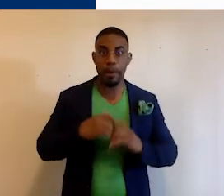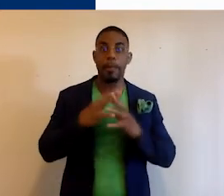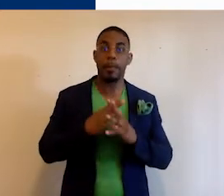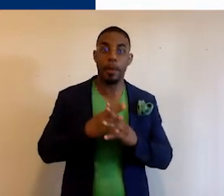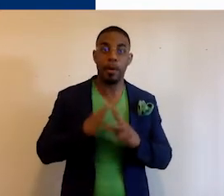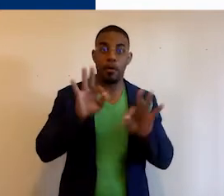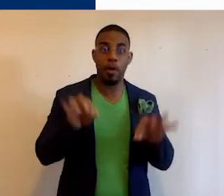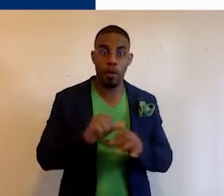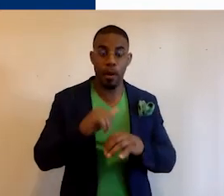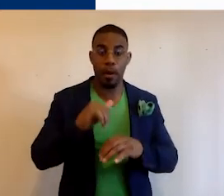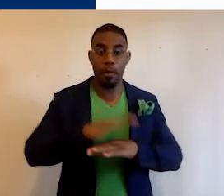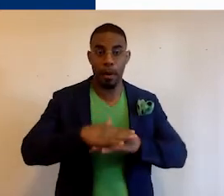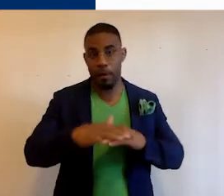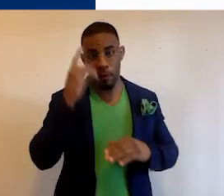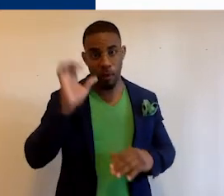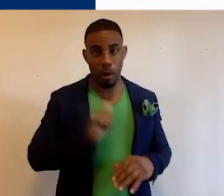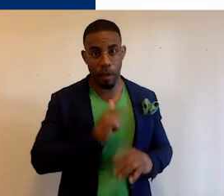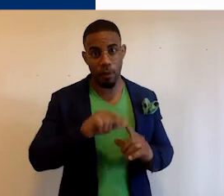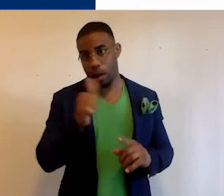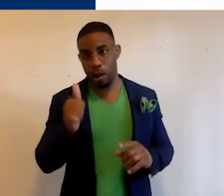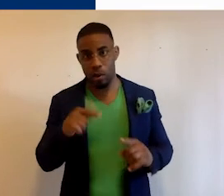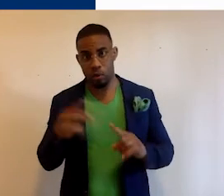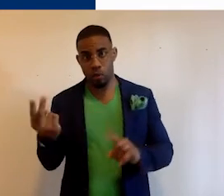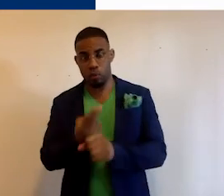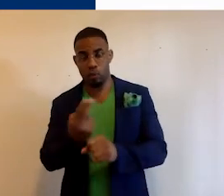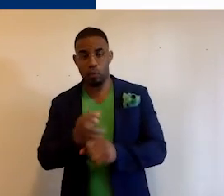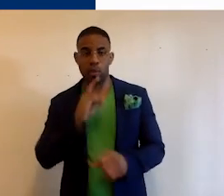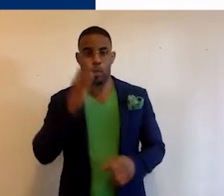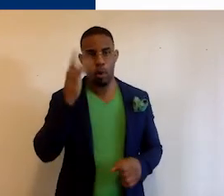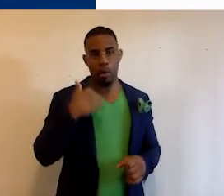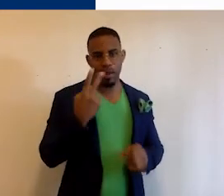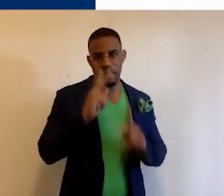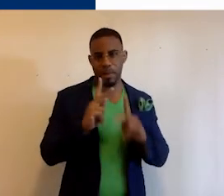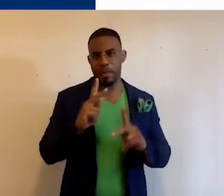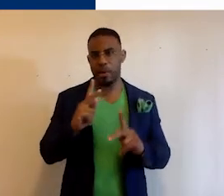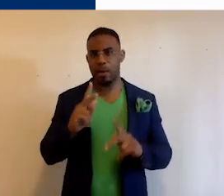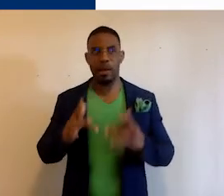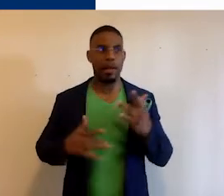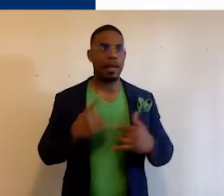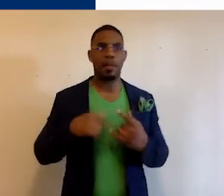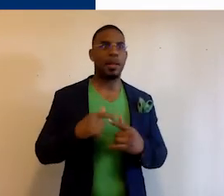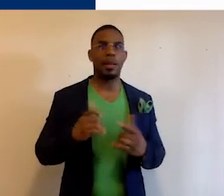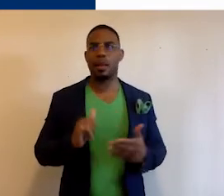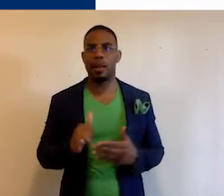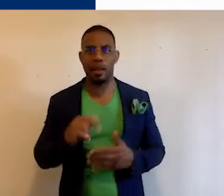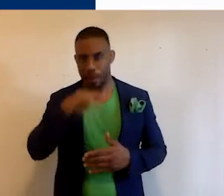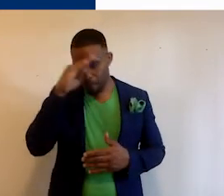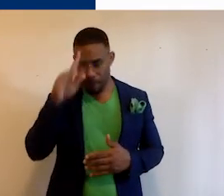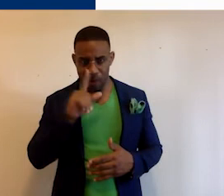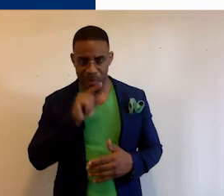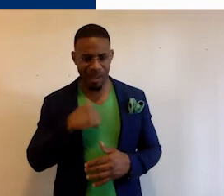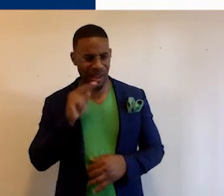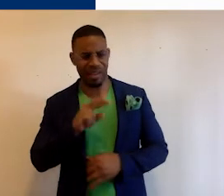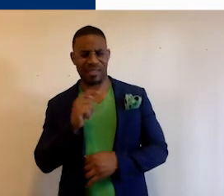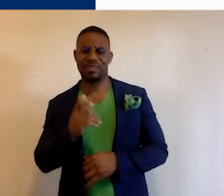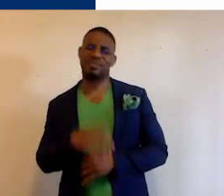frameworks and platforms for ourselves and others to use, which is why when I see folks get all hyped up about things like Black Twitter, I look